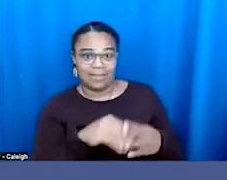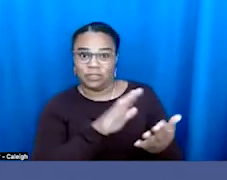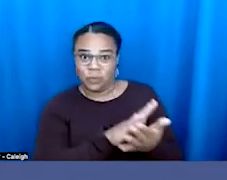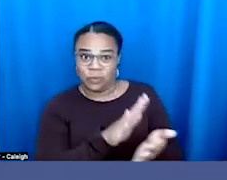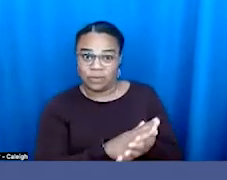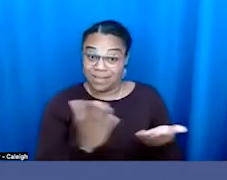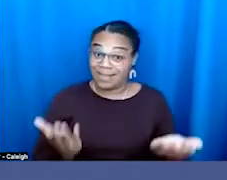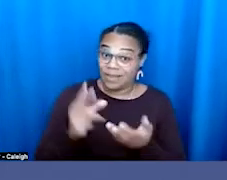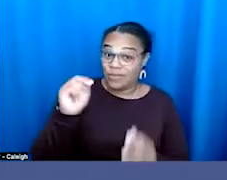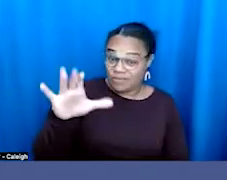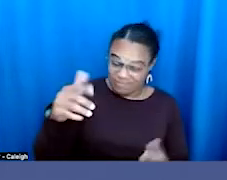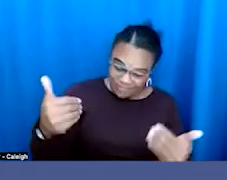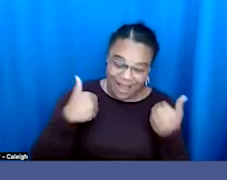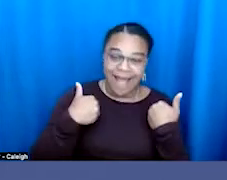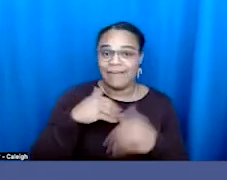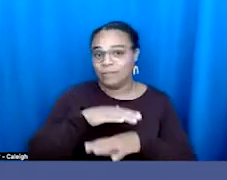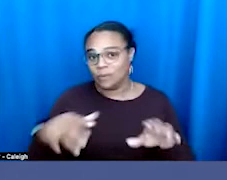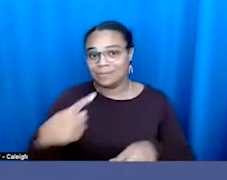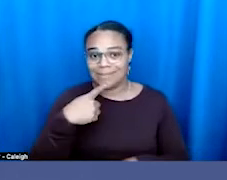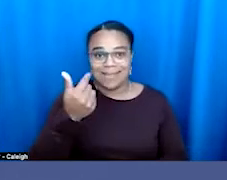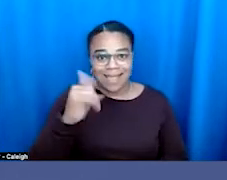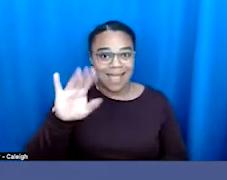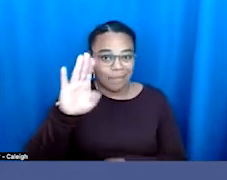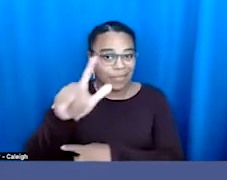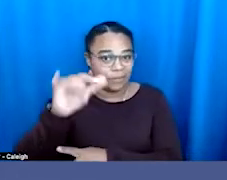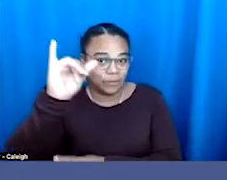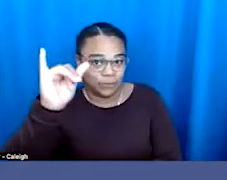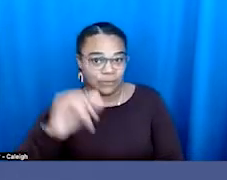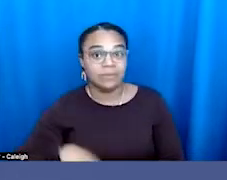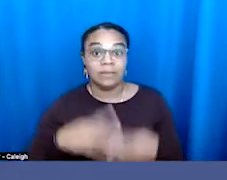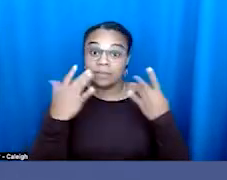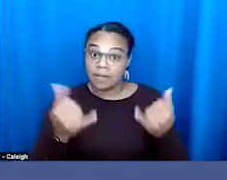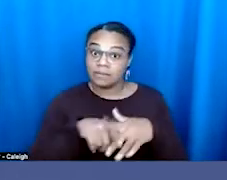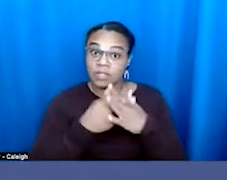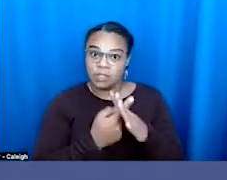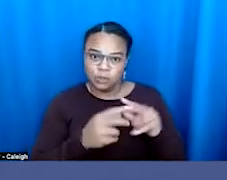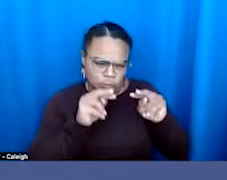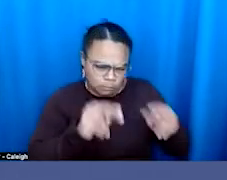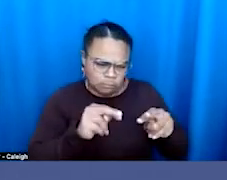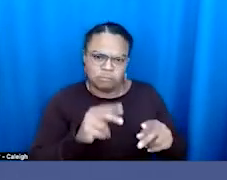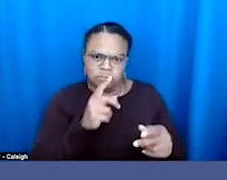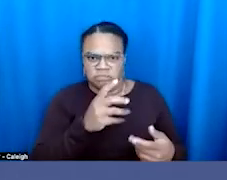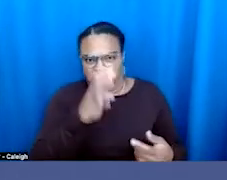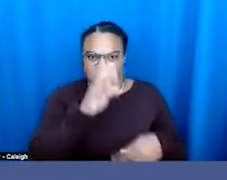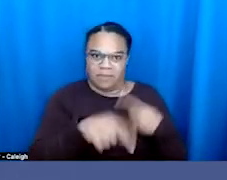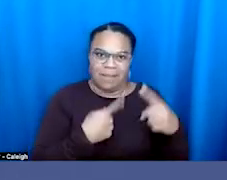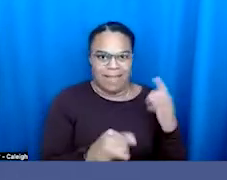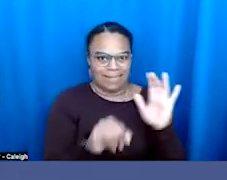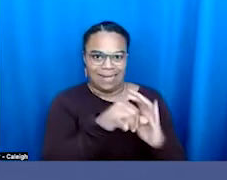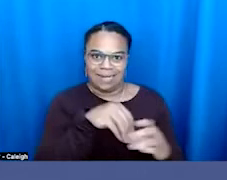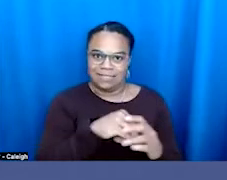bill here this year as well, where they're policing identities in schools and creating a much more